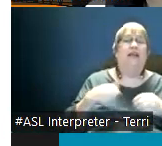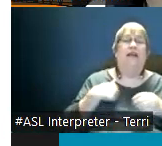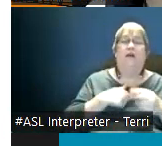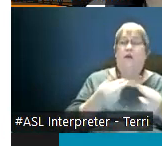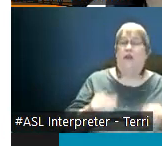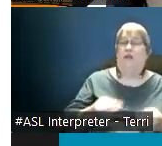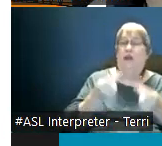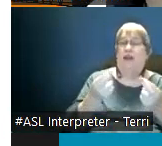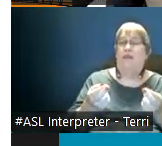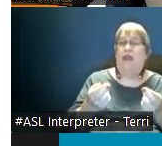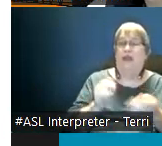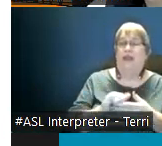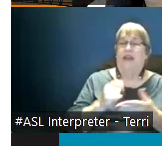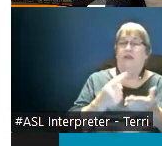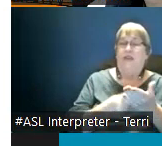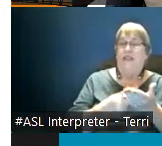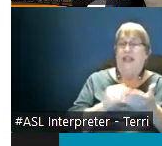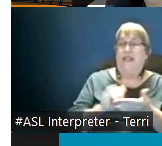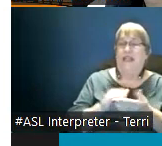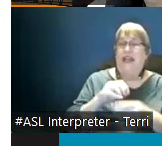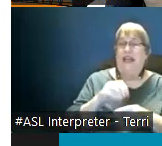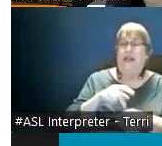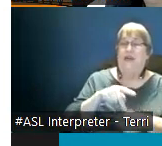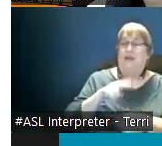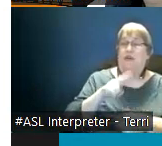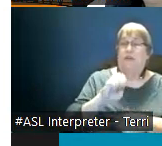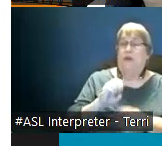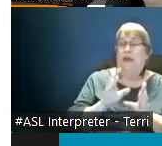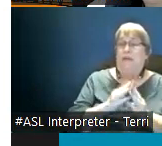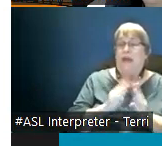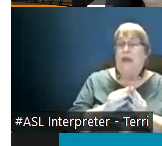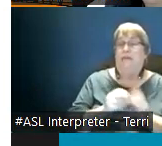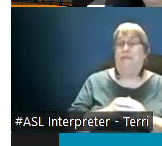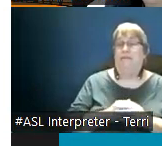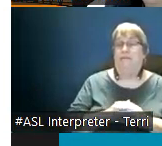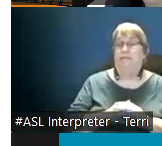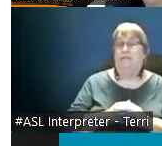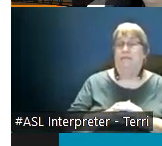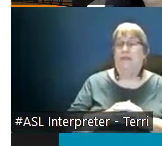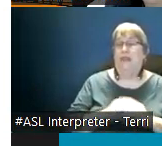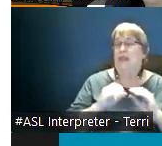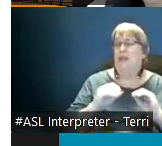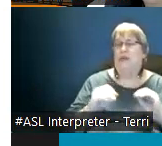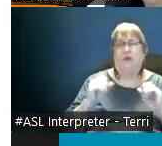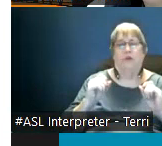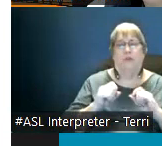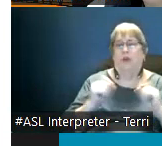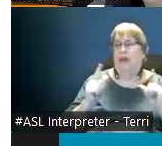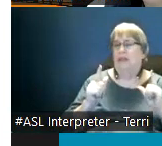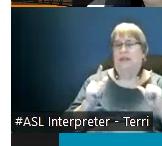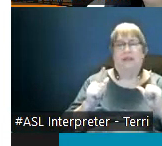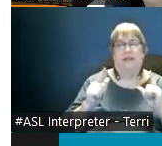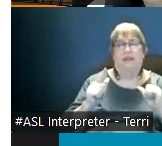that you discuss this in your pre-meeting and again it should be mutually agreed upon there should be no surprises um